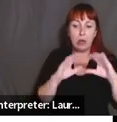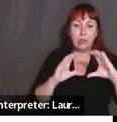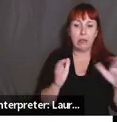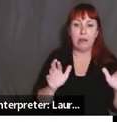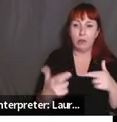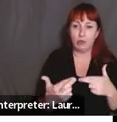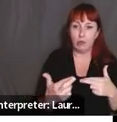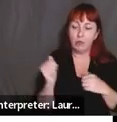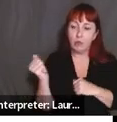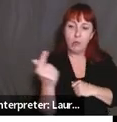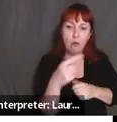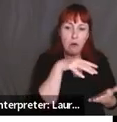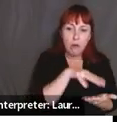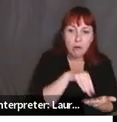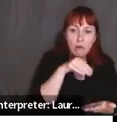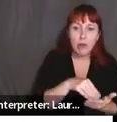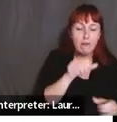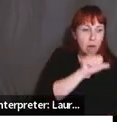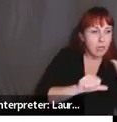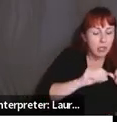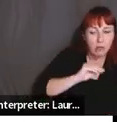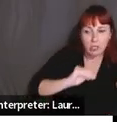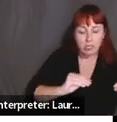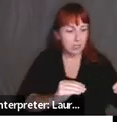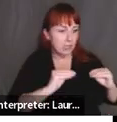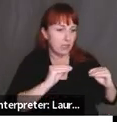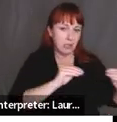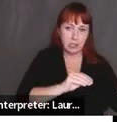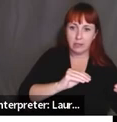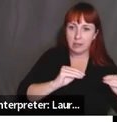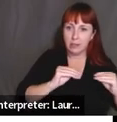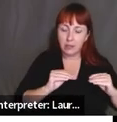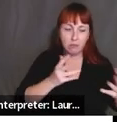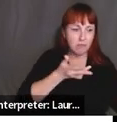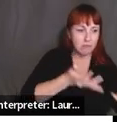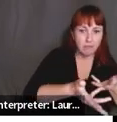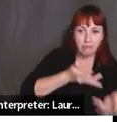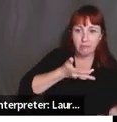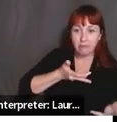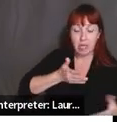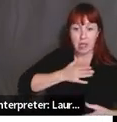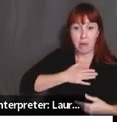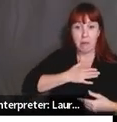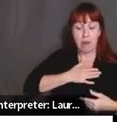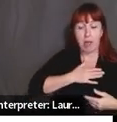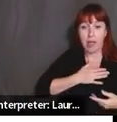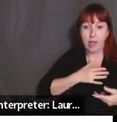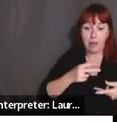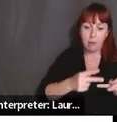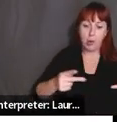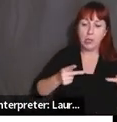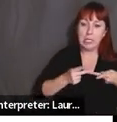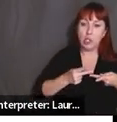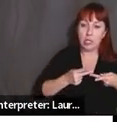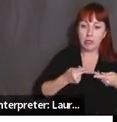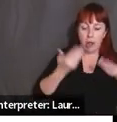learning from one another. So, and I talk about my positionality, like I'm very open.